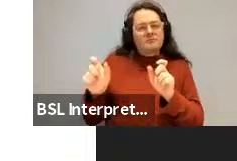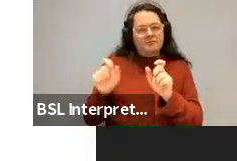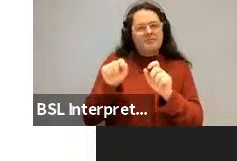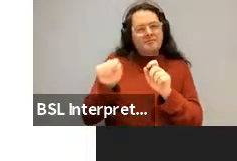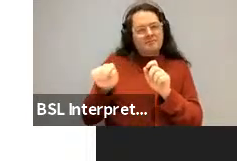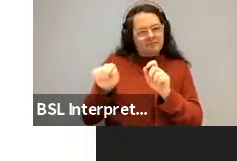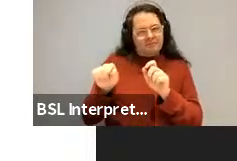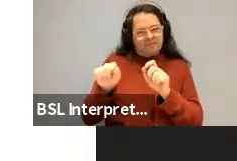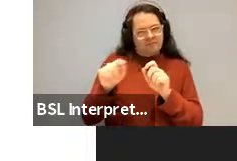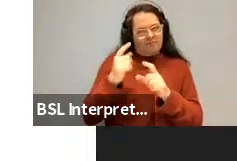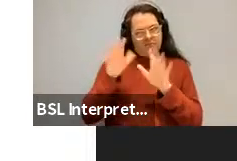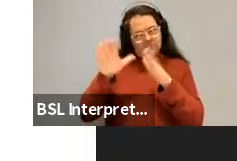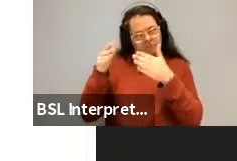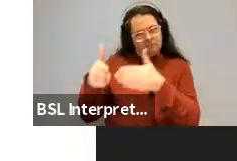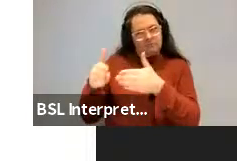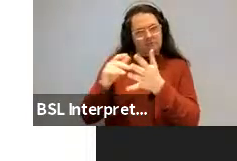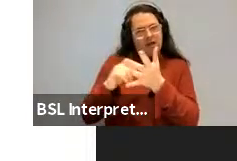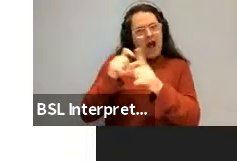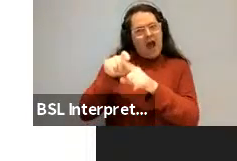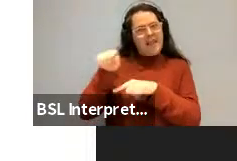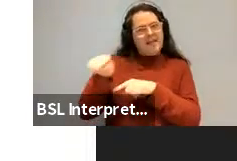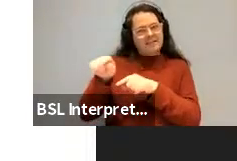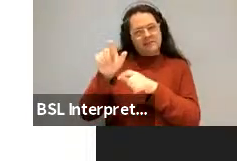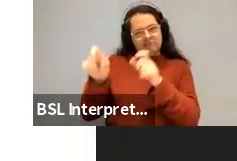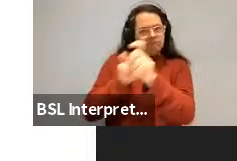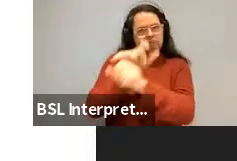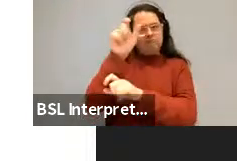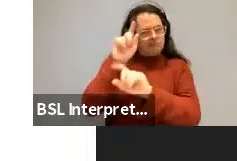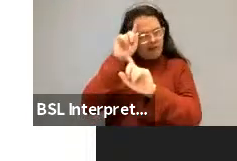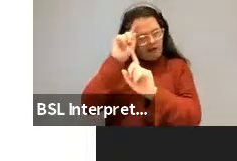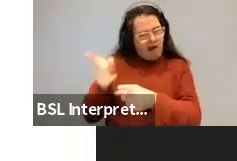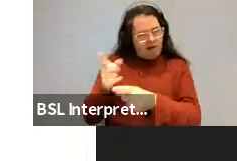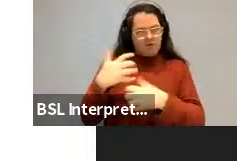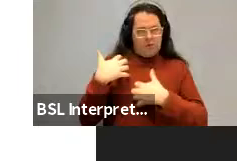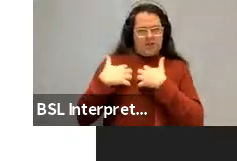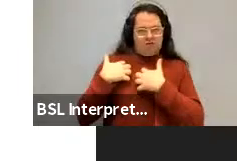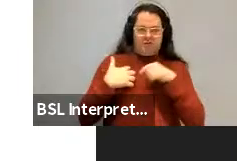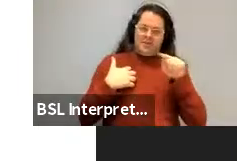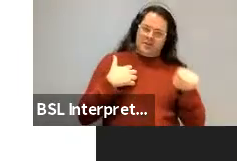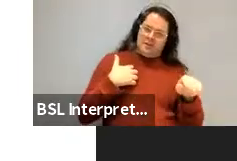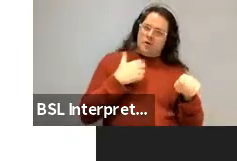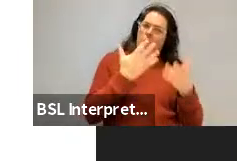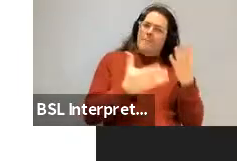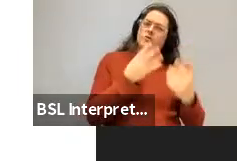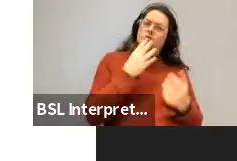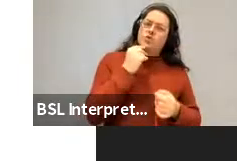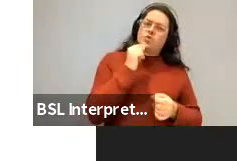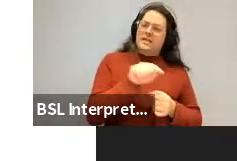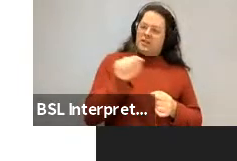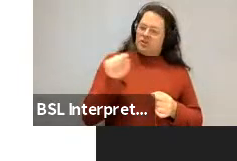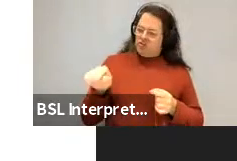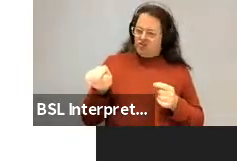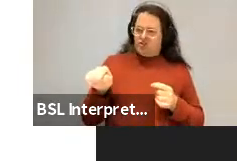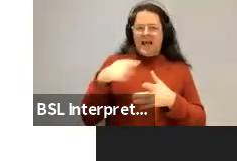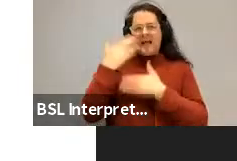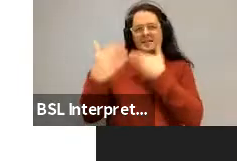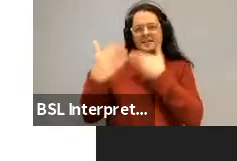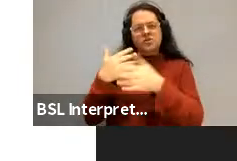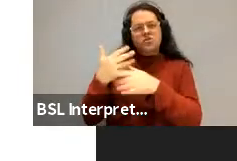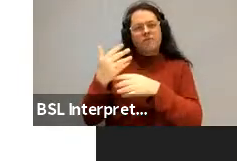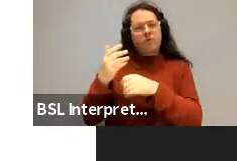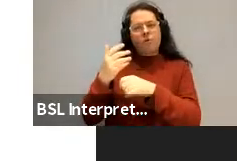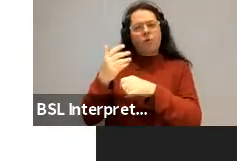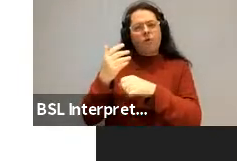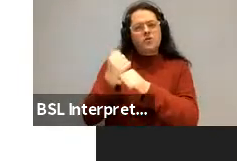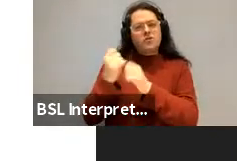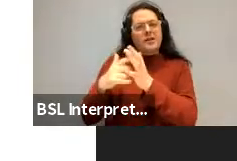theory. And here I'm going to say things which might be interesting and controversial in some ways, and it's kind of work in progress. And so